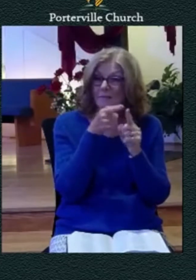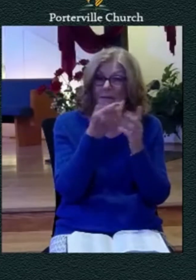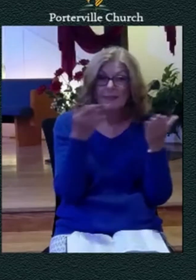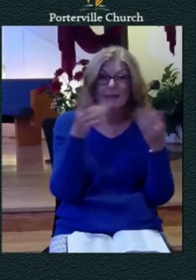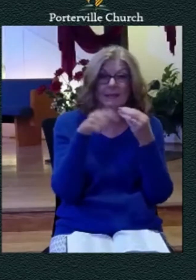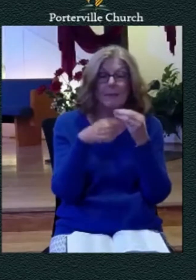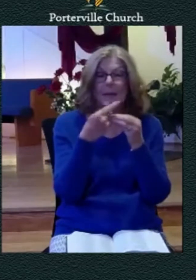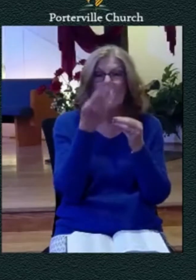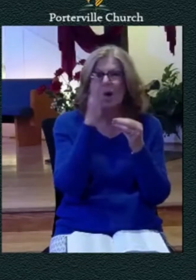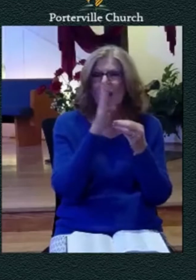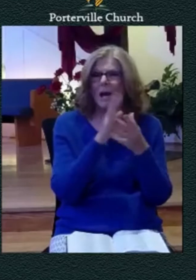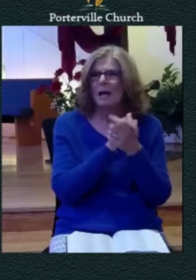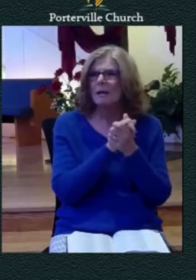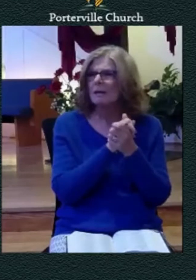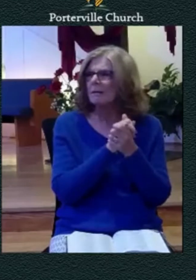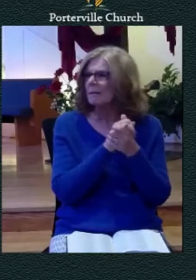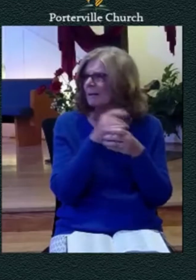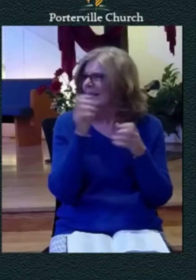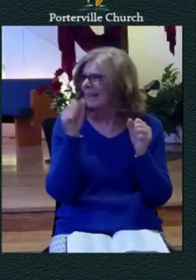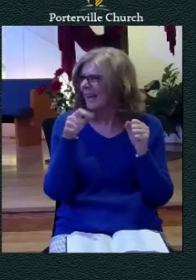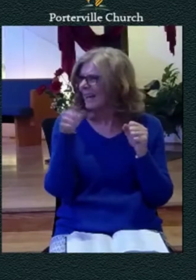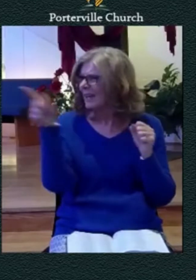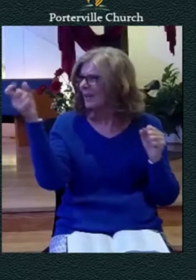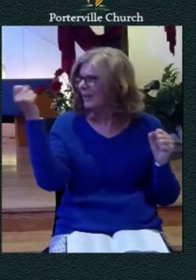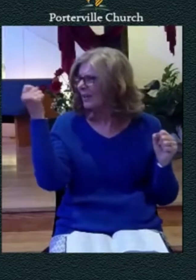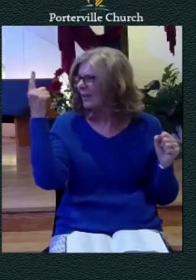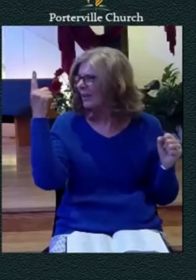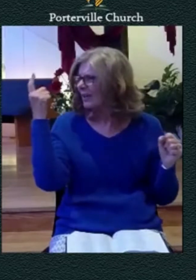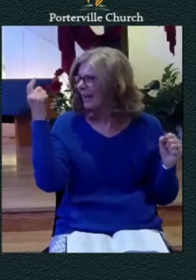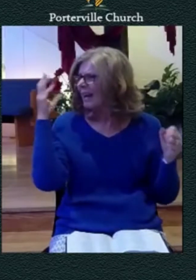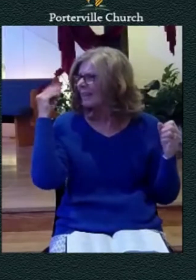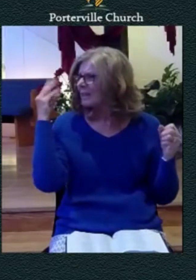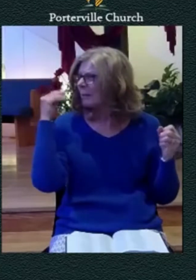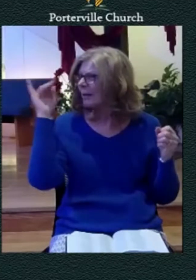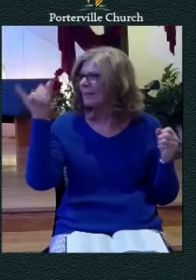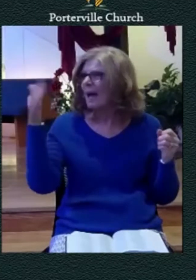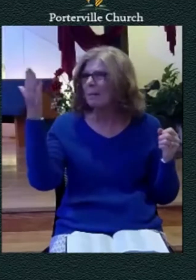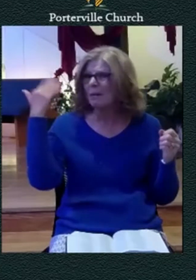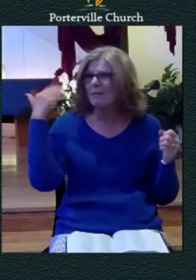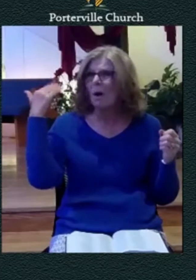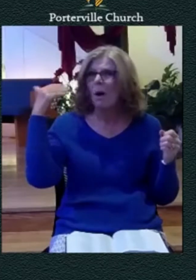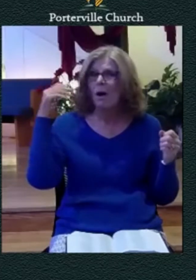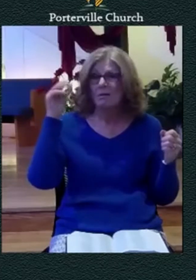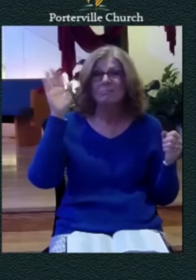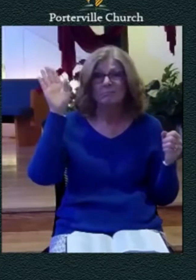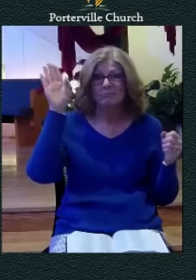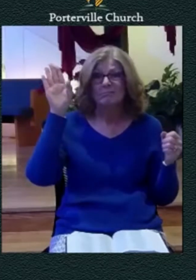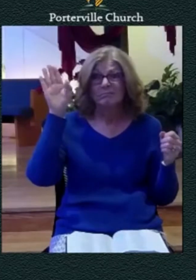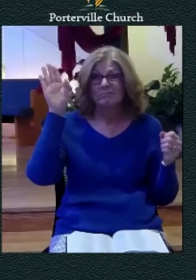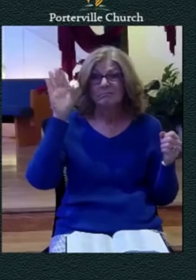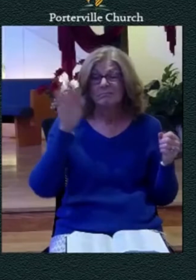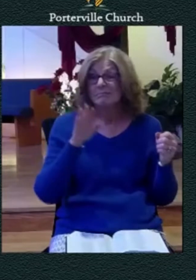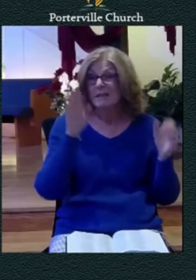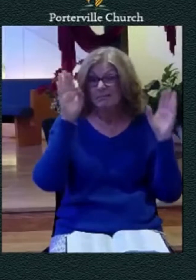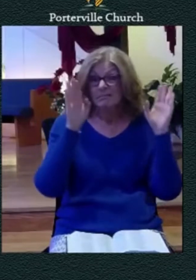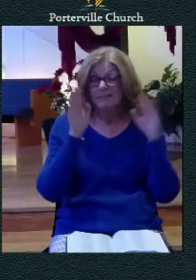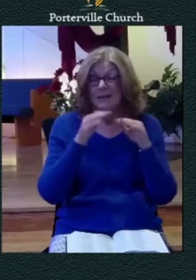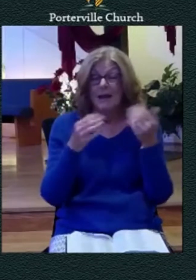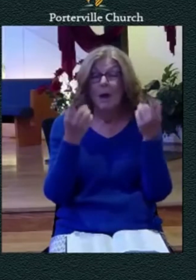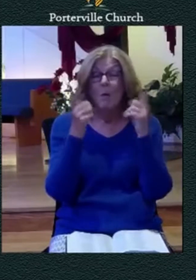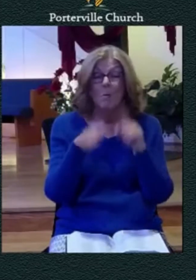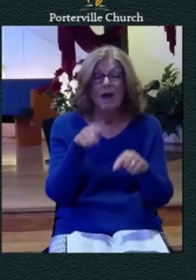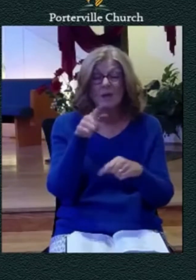anybody here relate to that you've ever had that experience or when the distress is heavy upon you the trouble